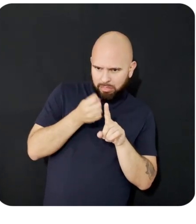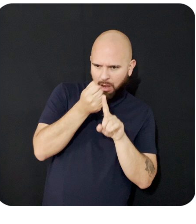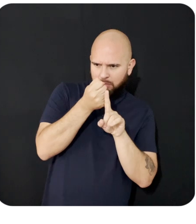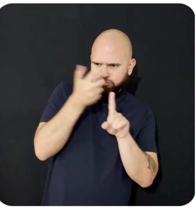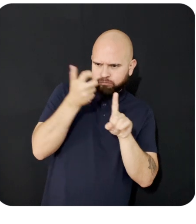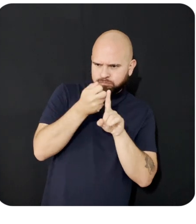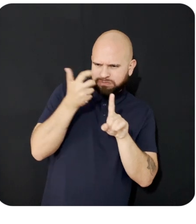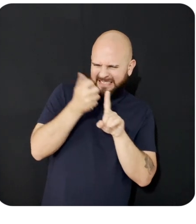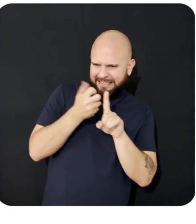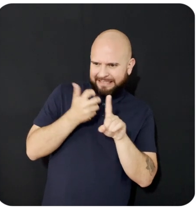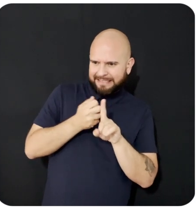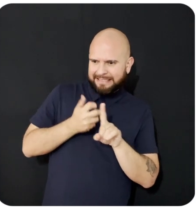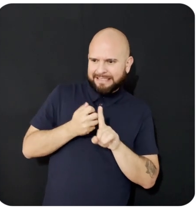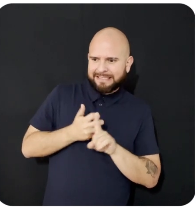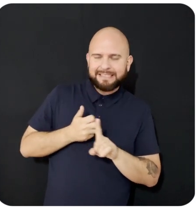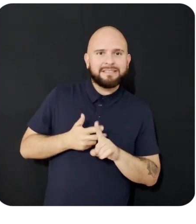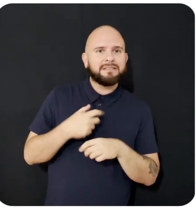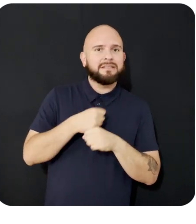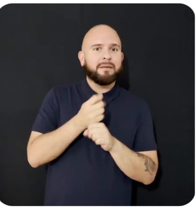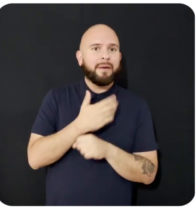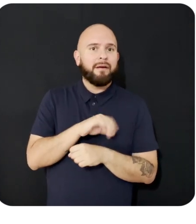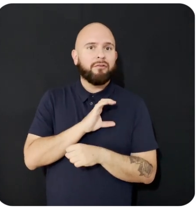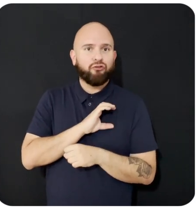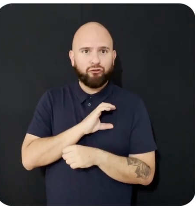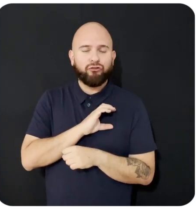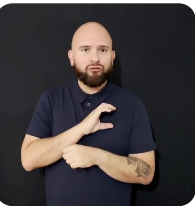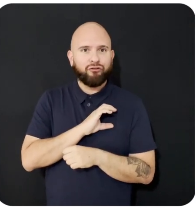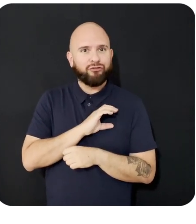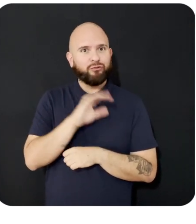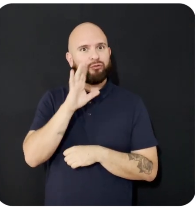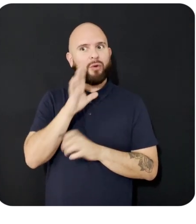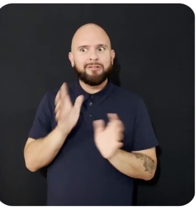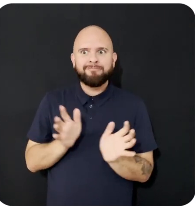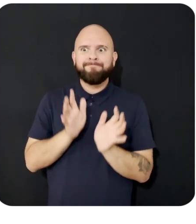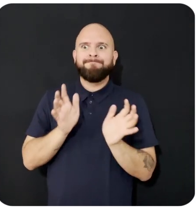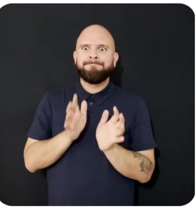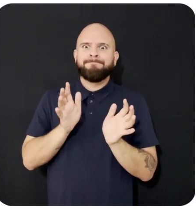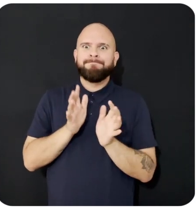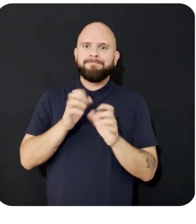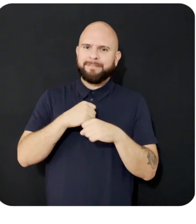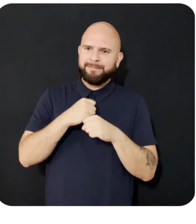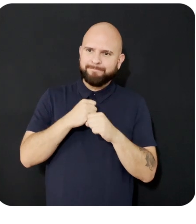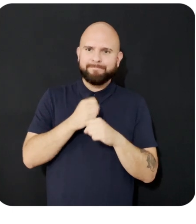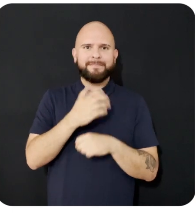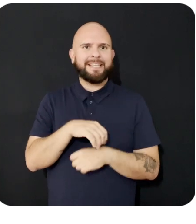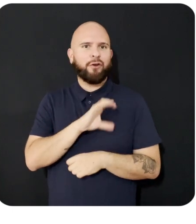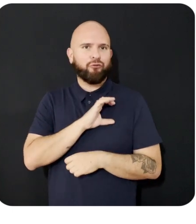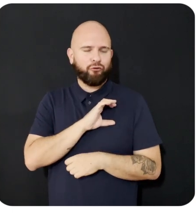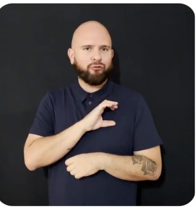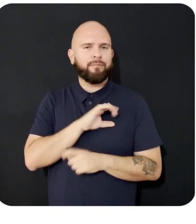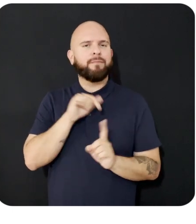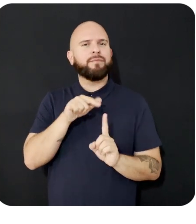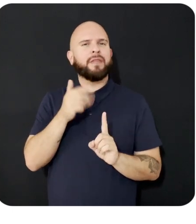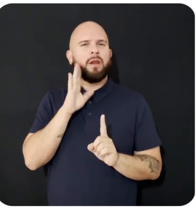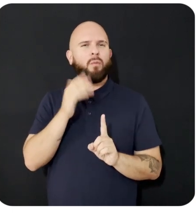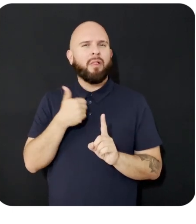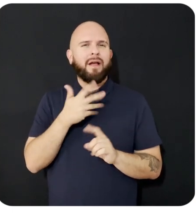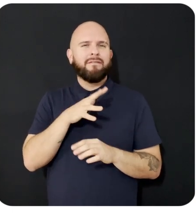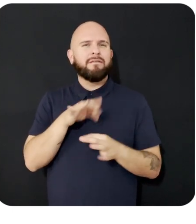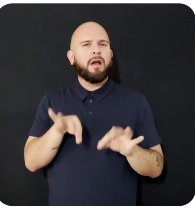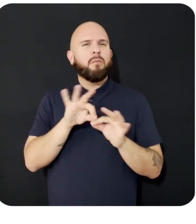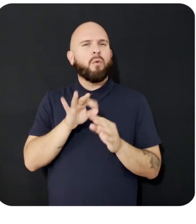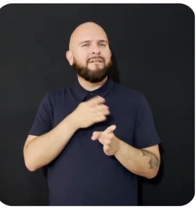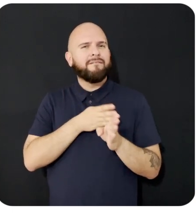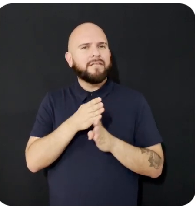the short description and generating an embellished character prompt that includes important fields such as the AI